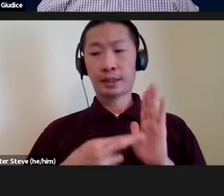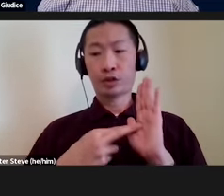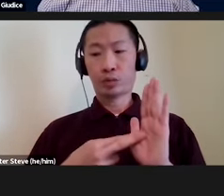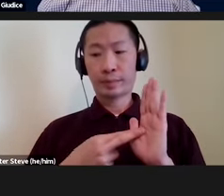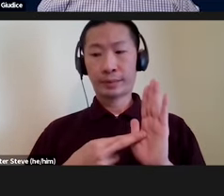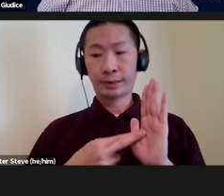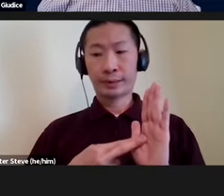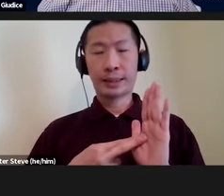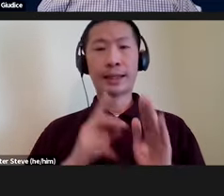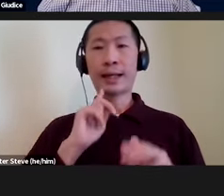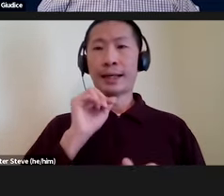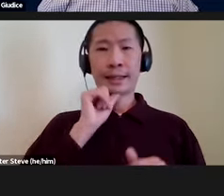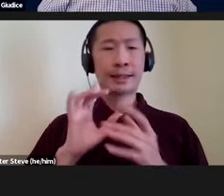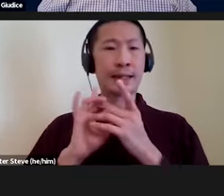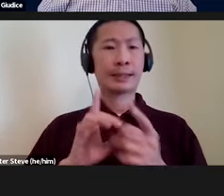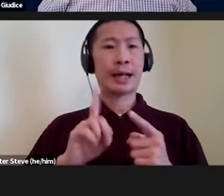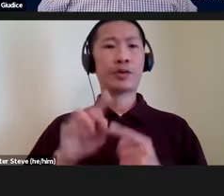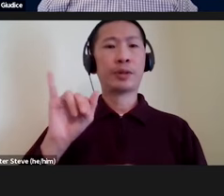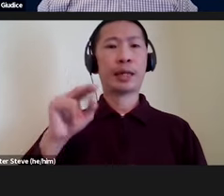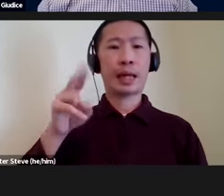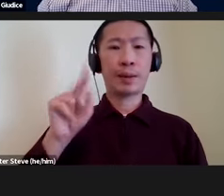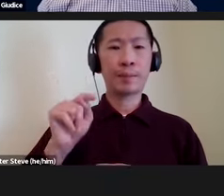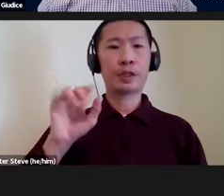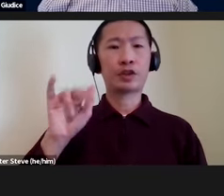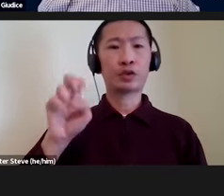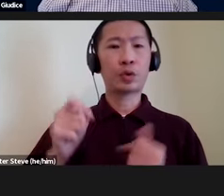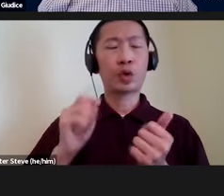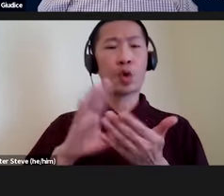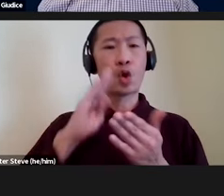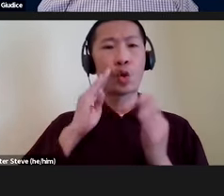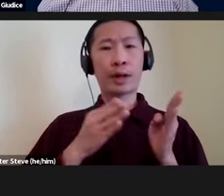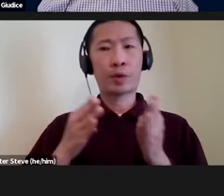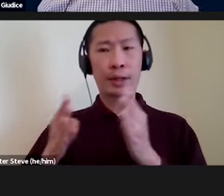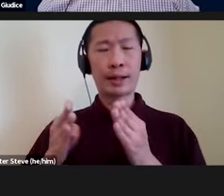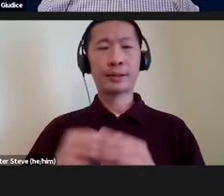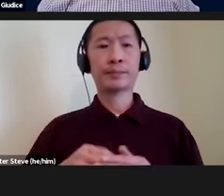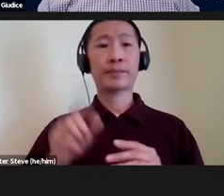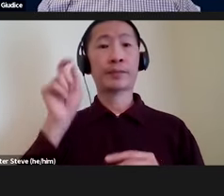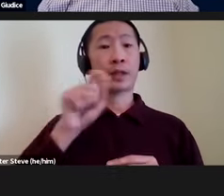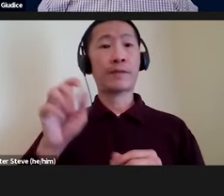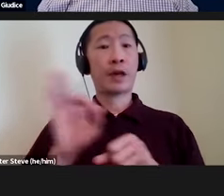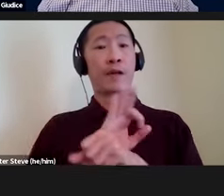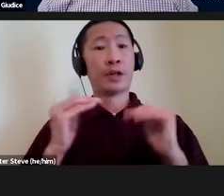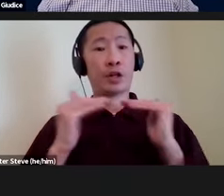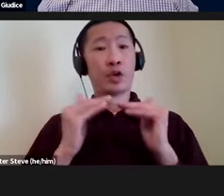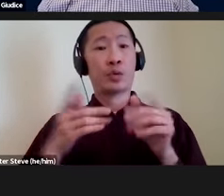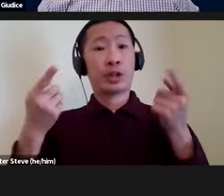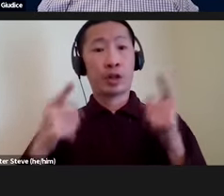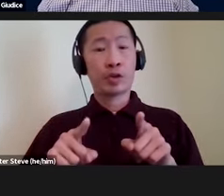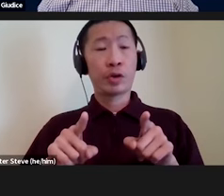is not tied to the input source of the input learning modality. So, therefore, functional equivalence occurs